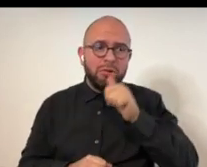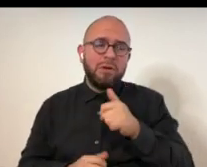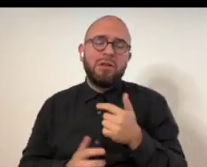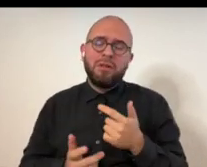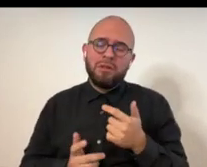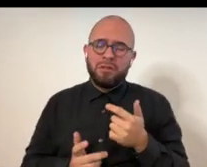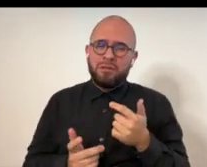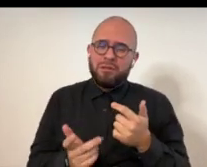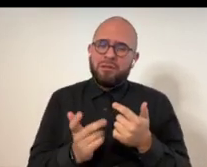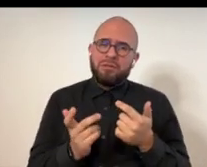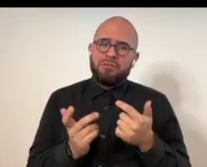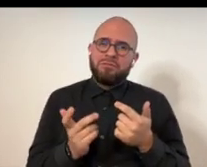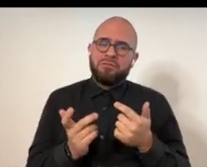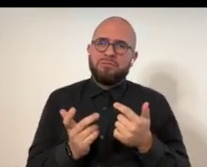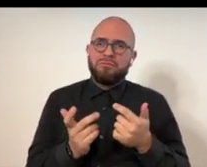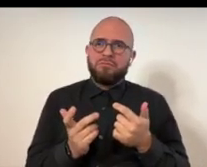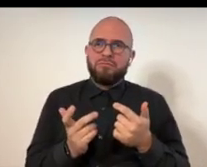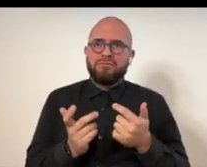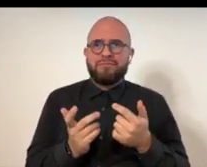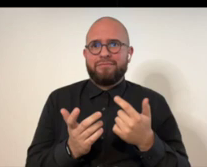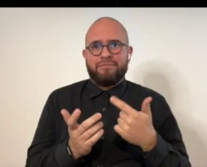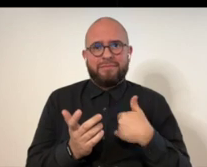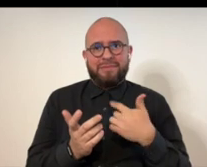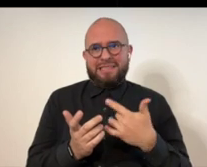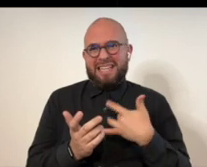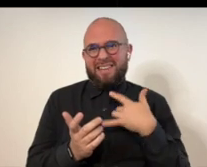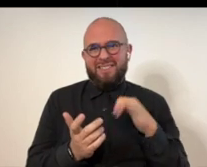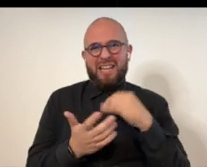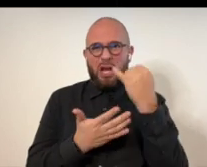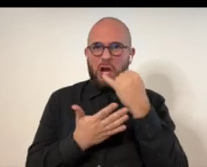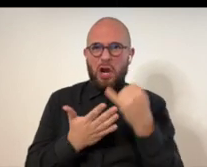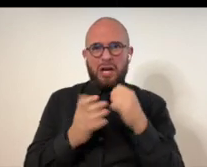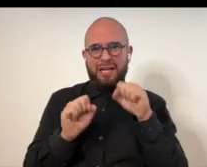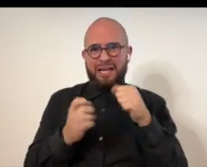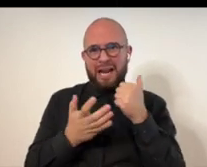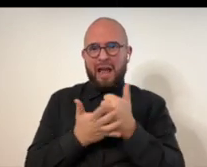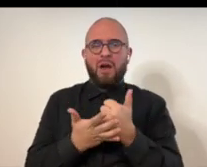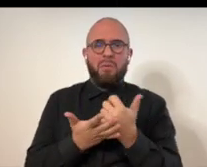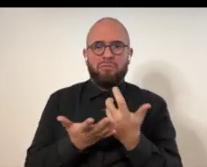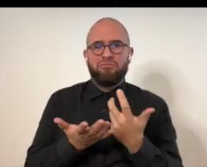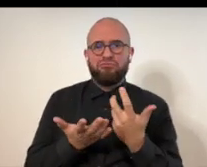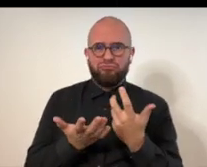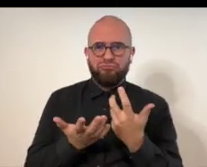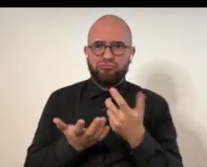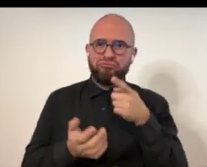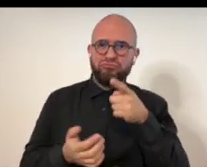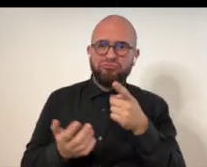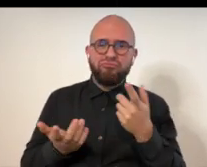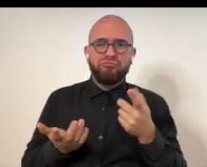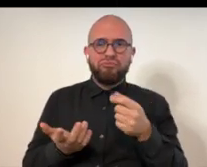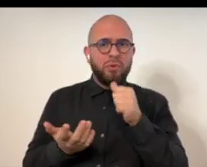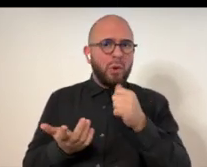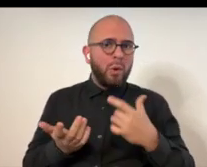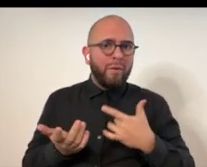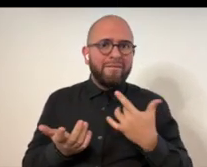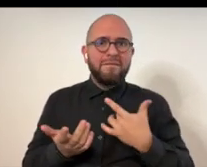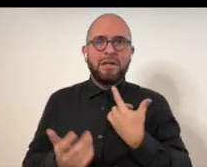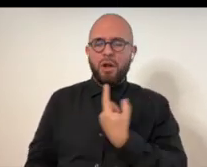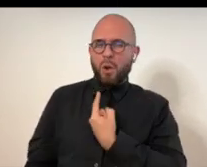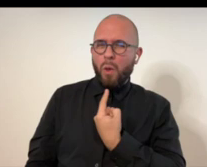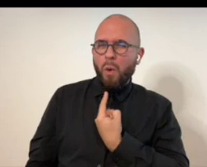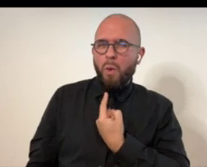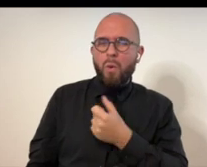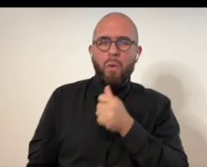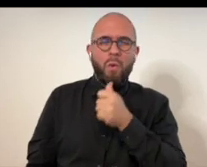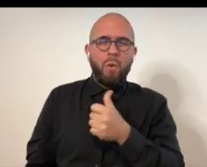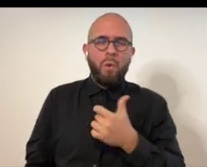different ability that they have to deal with. Um, that, that art can put you